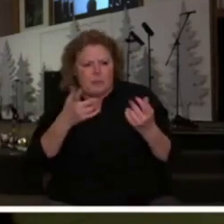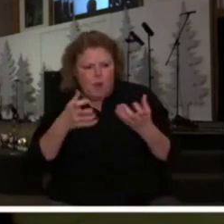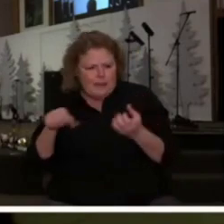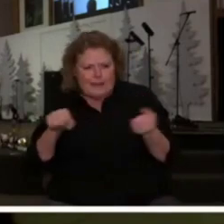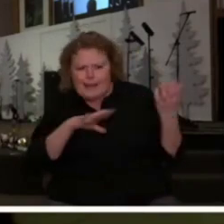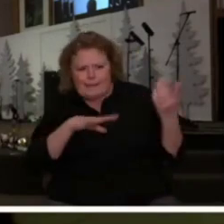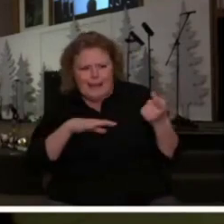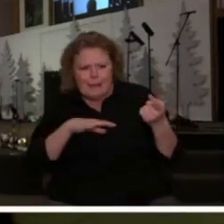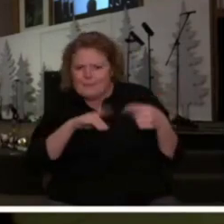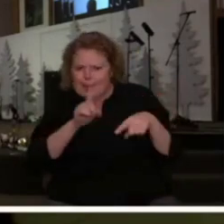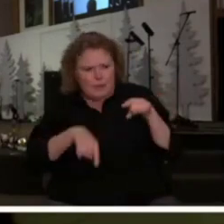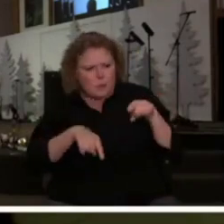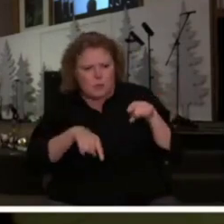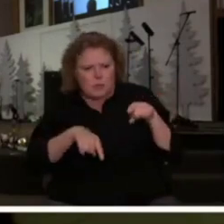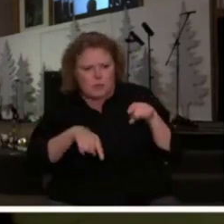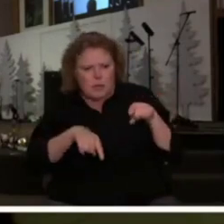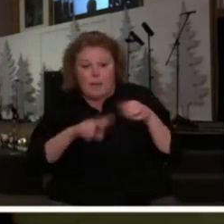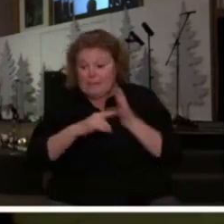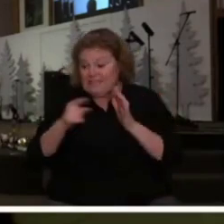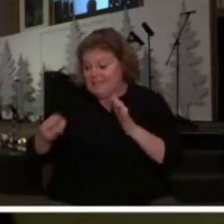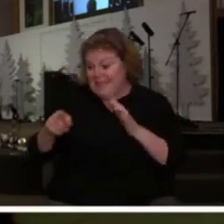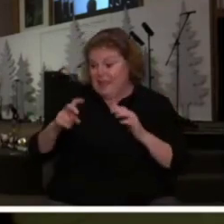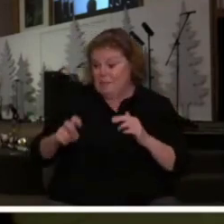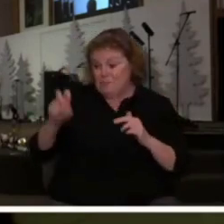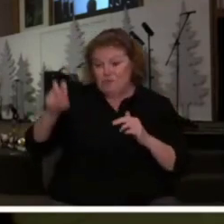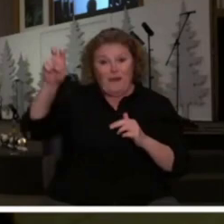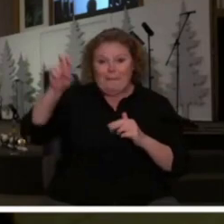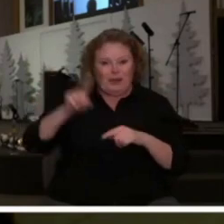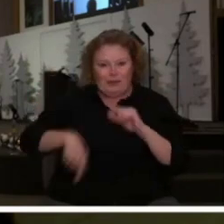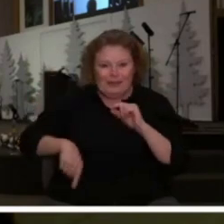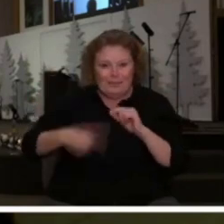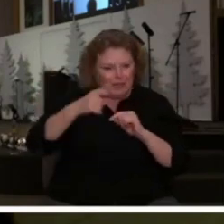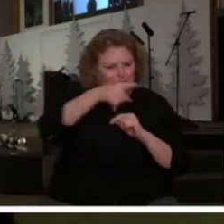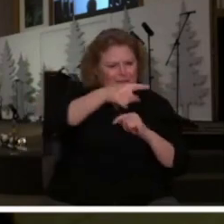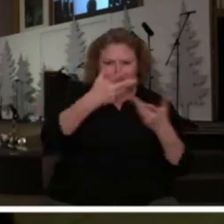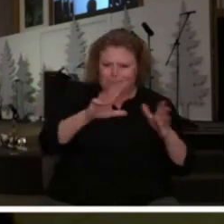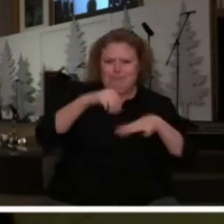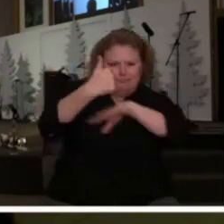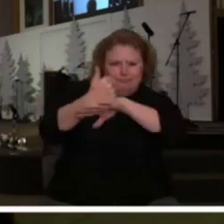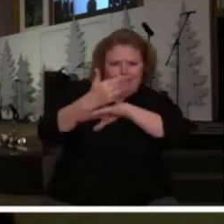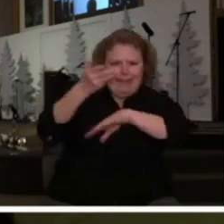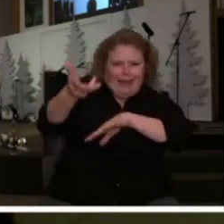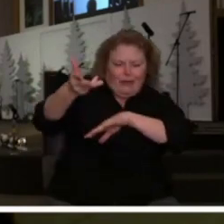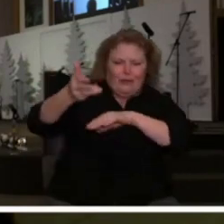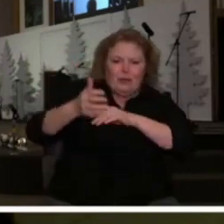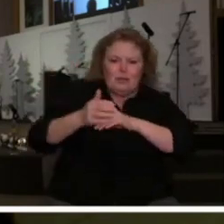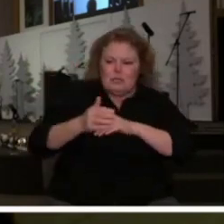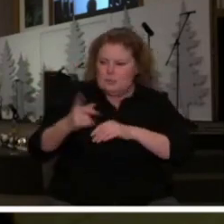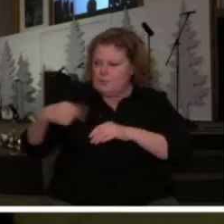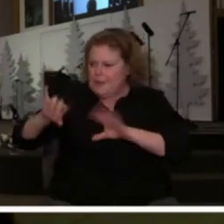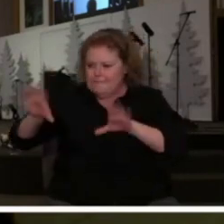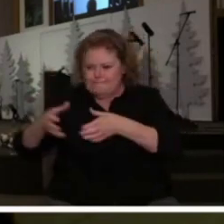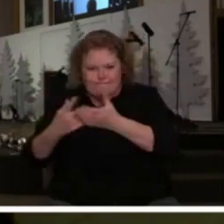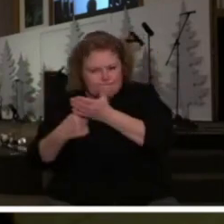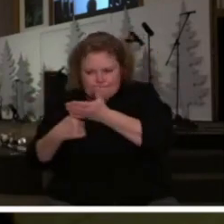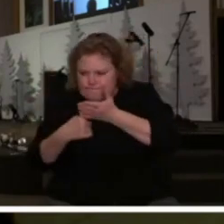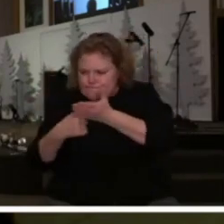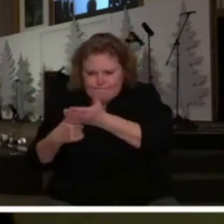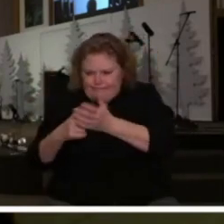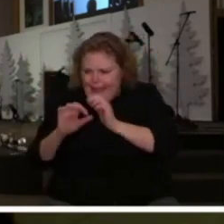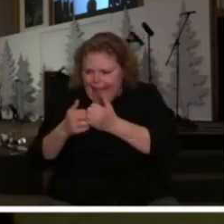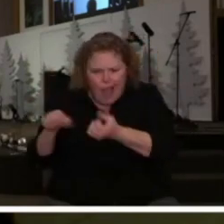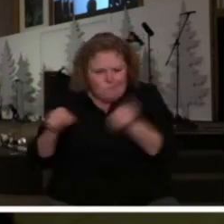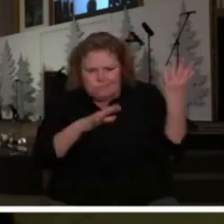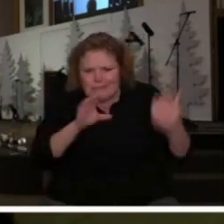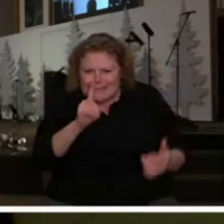which kept them from being able to move up into positions and roles that they wanted and so they begin to discuss it among themselves how can we get